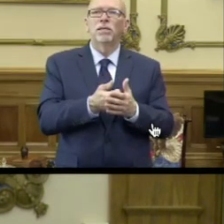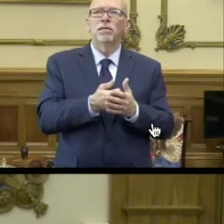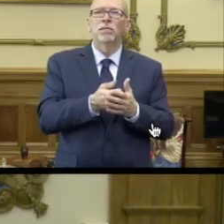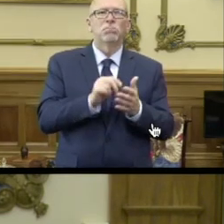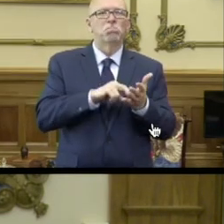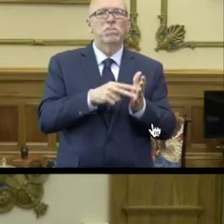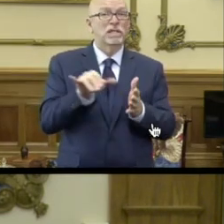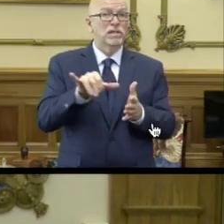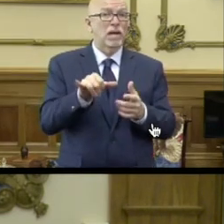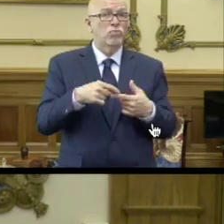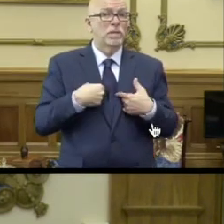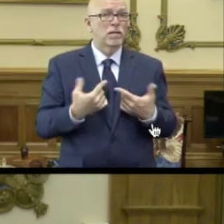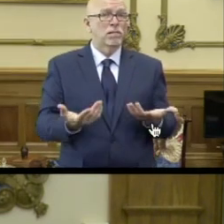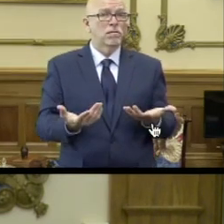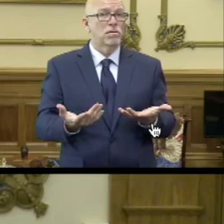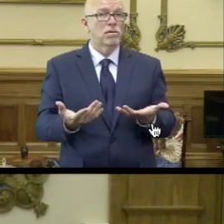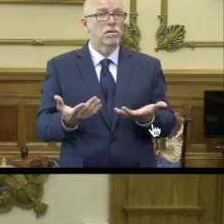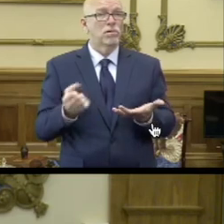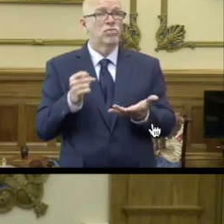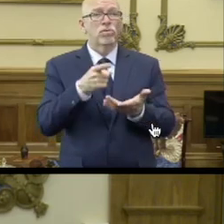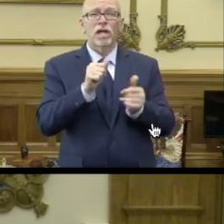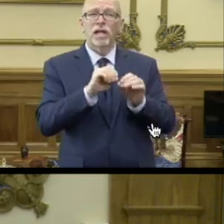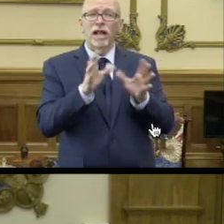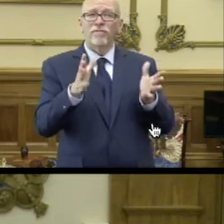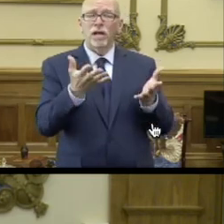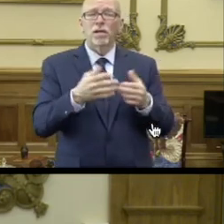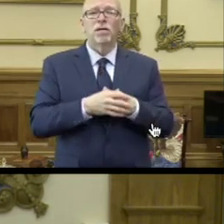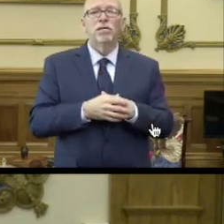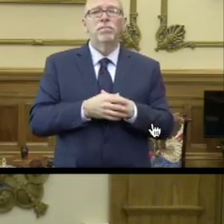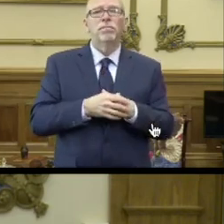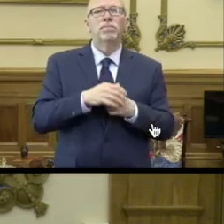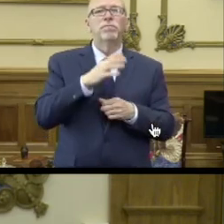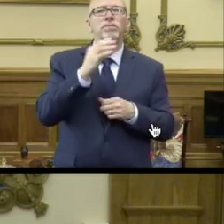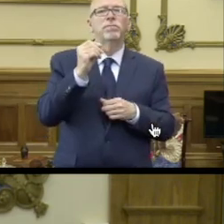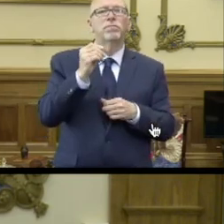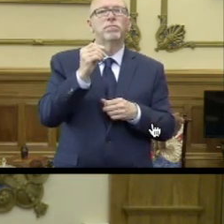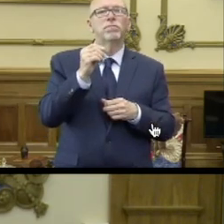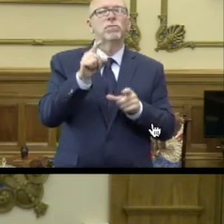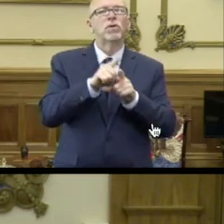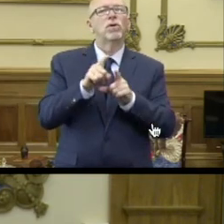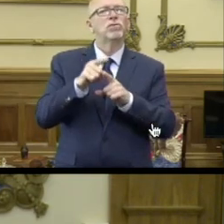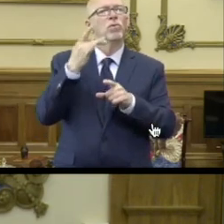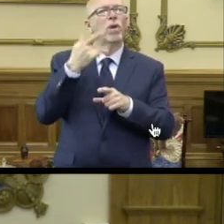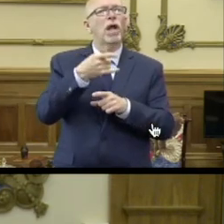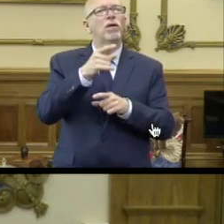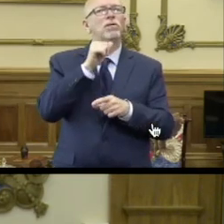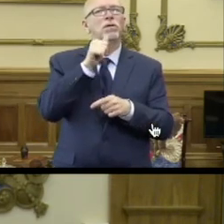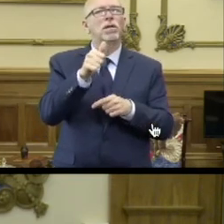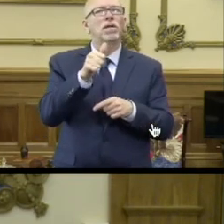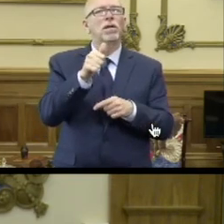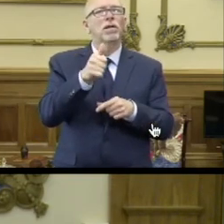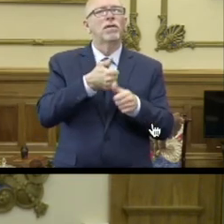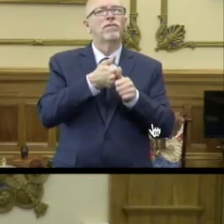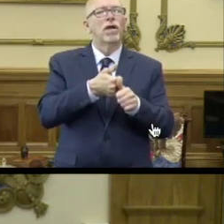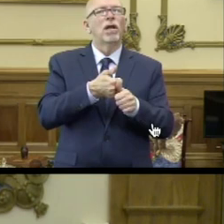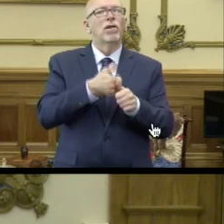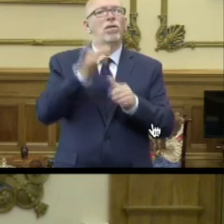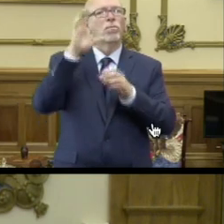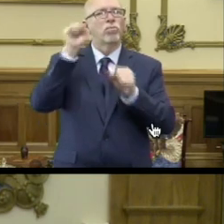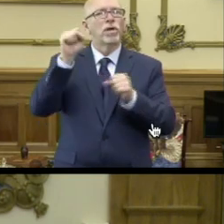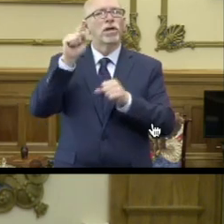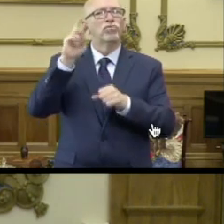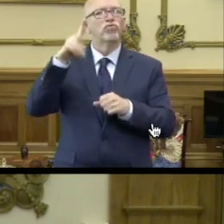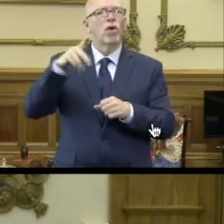the same thing to me. So I wanted to clarify that. And also, why did you not follow President